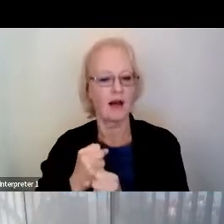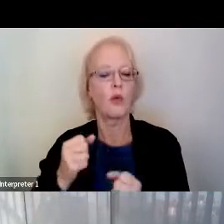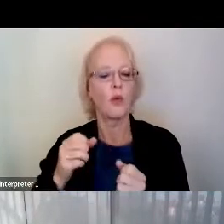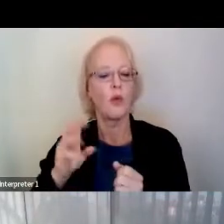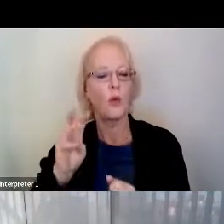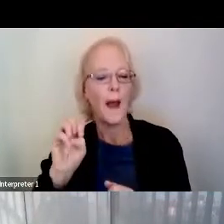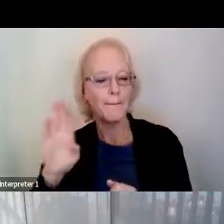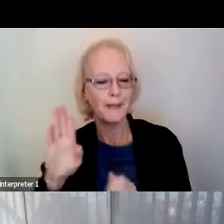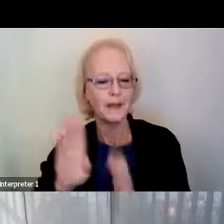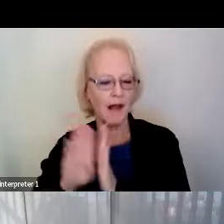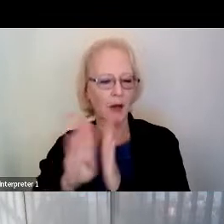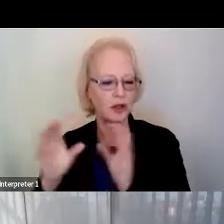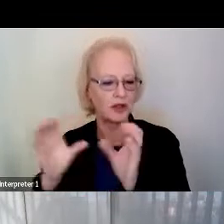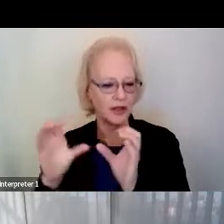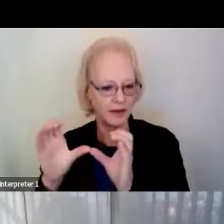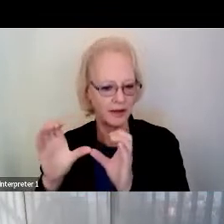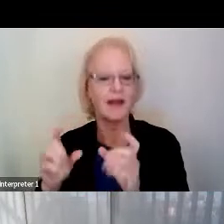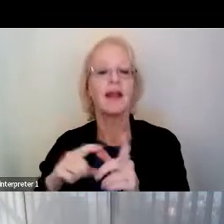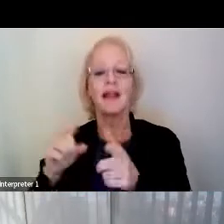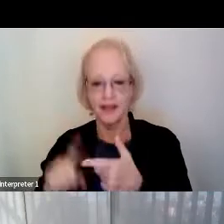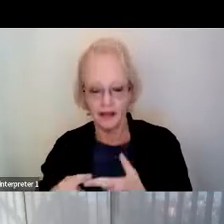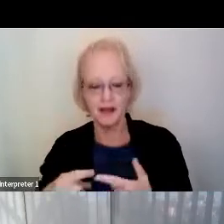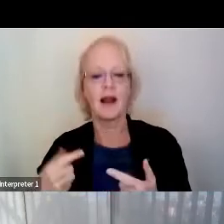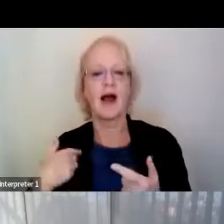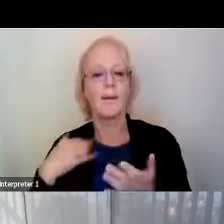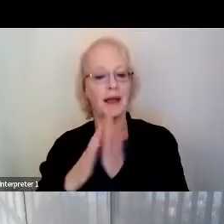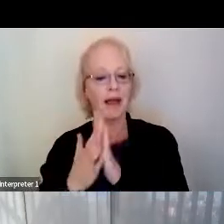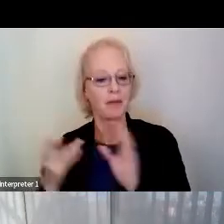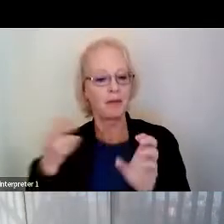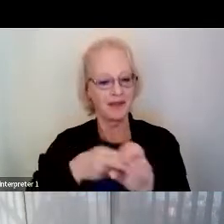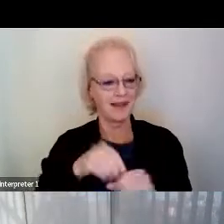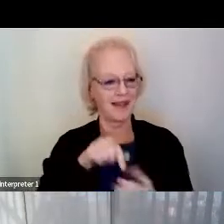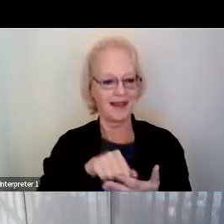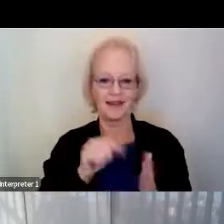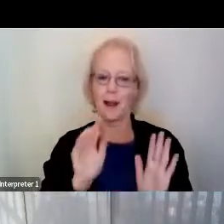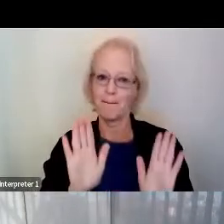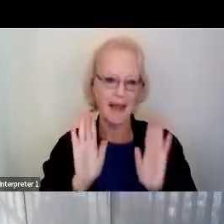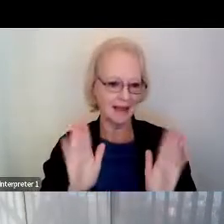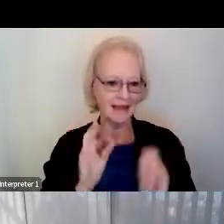Then I got here as a participant in this amazing clinical trial.